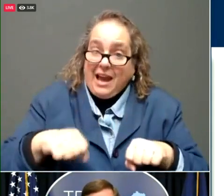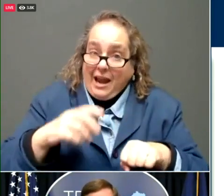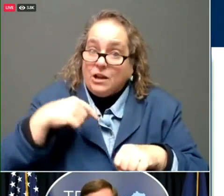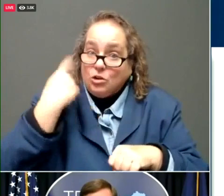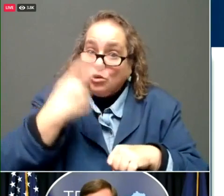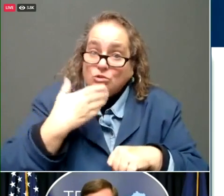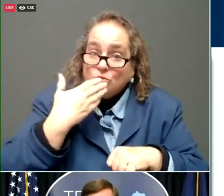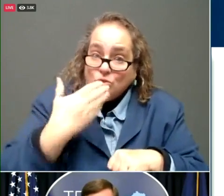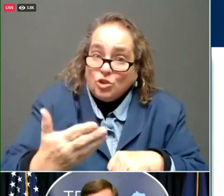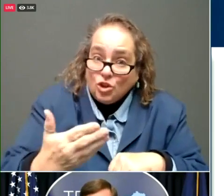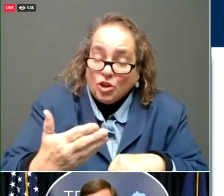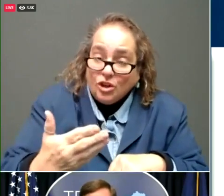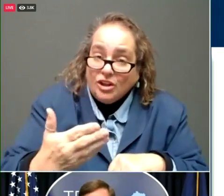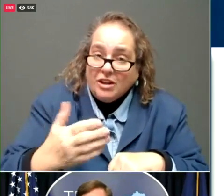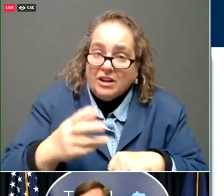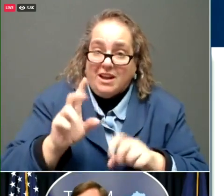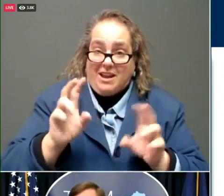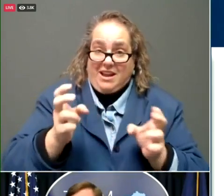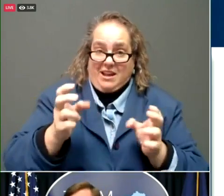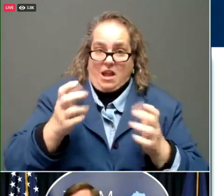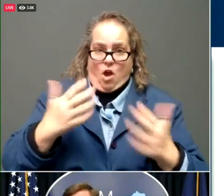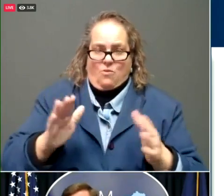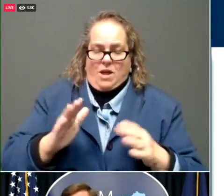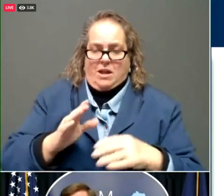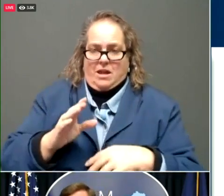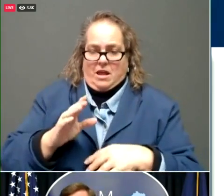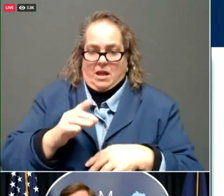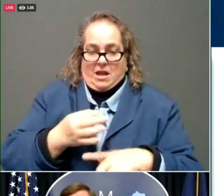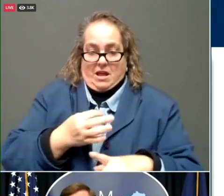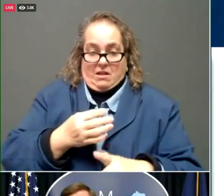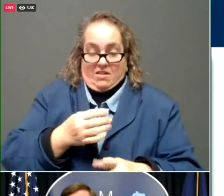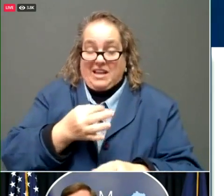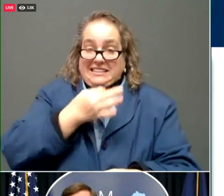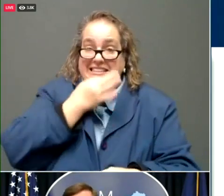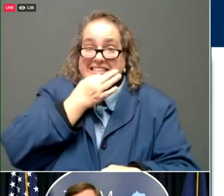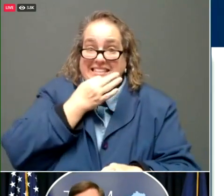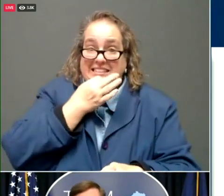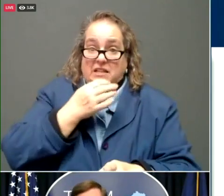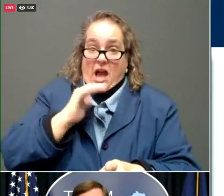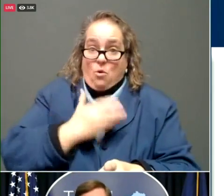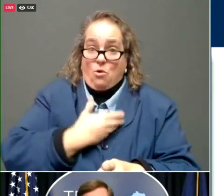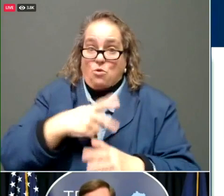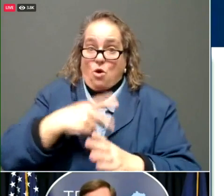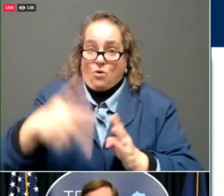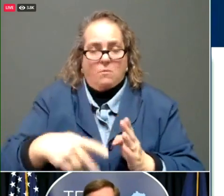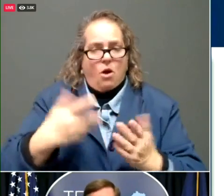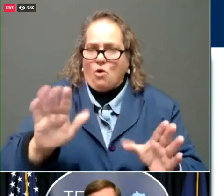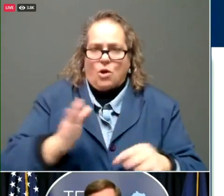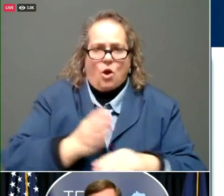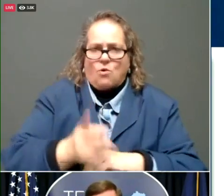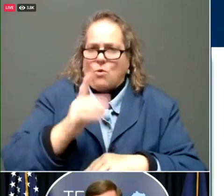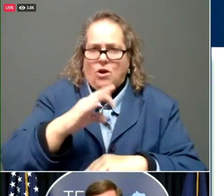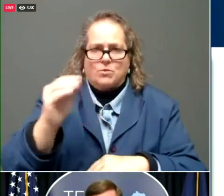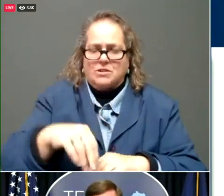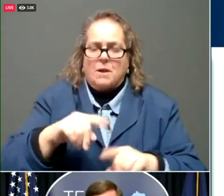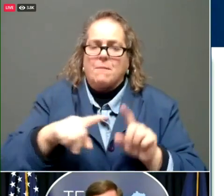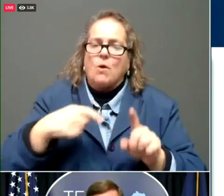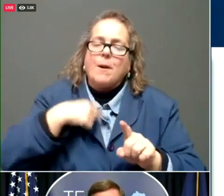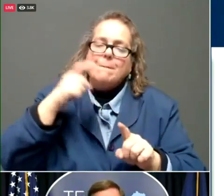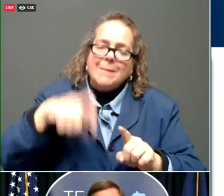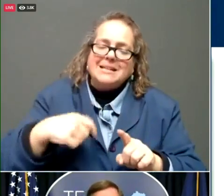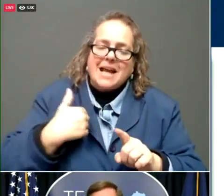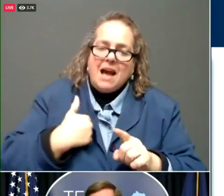over 100%. But this when you look at it, it's the structure we've got to have for the amount of supply that we want.